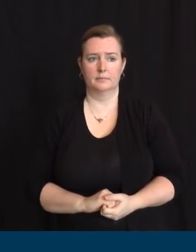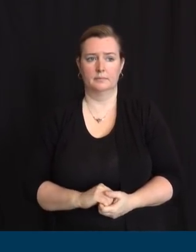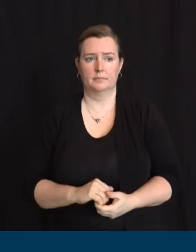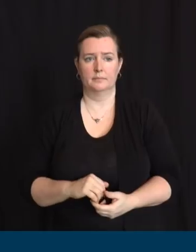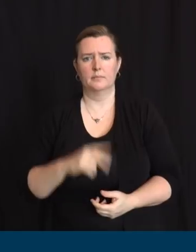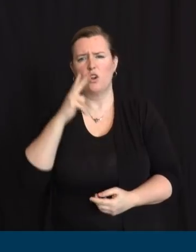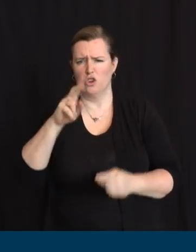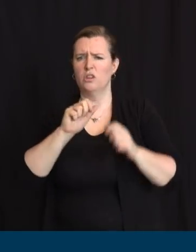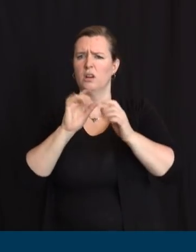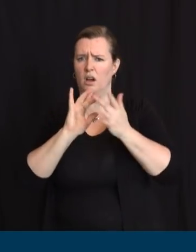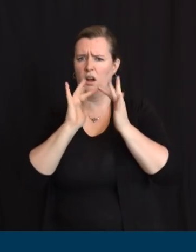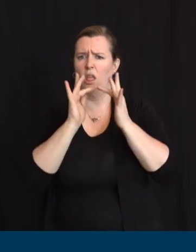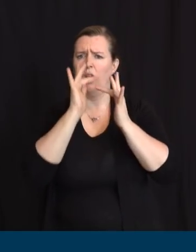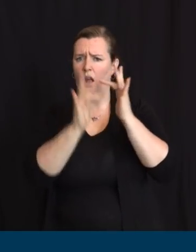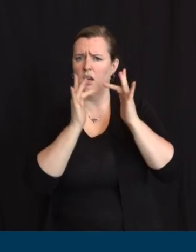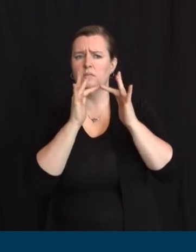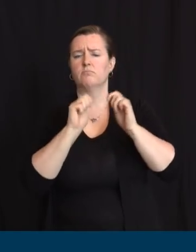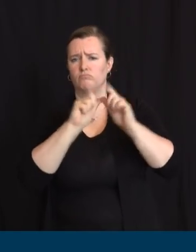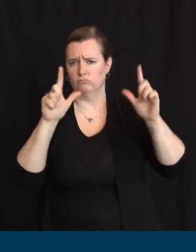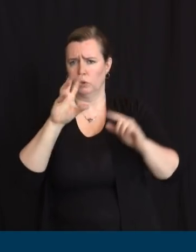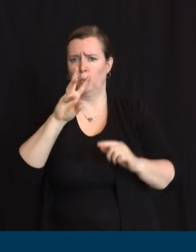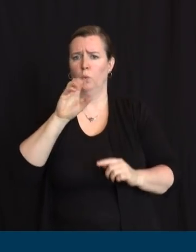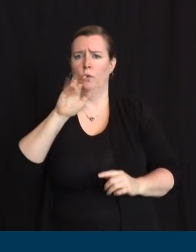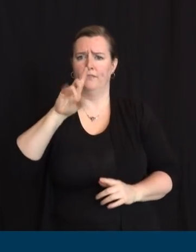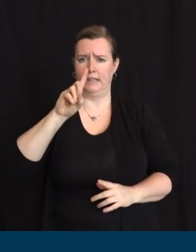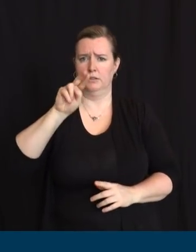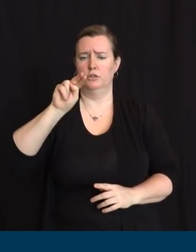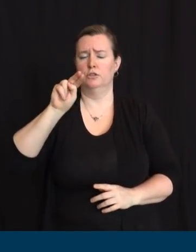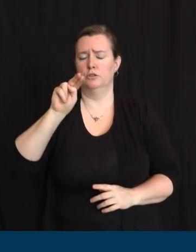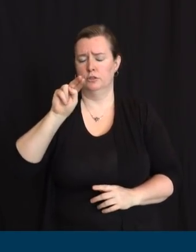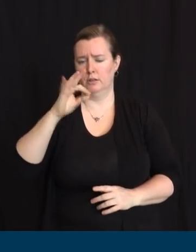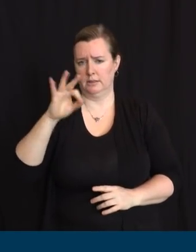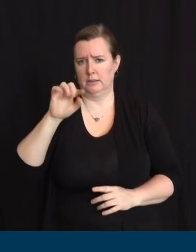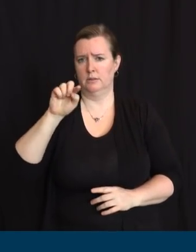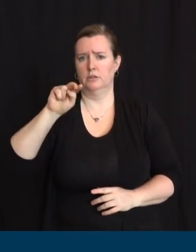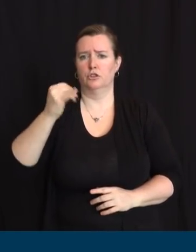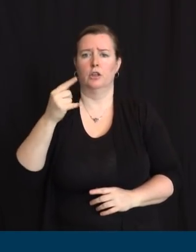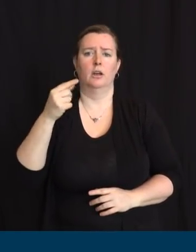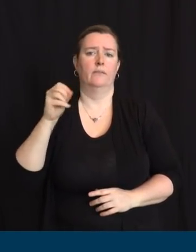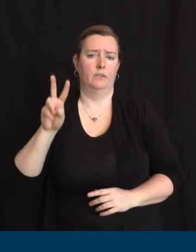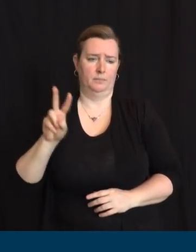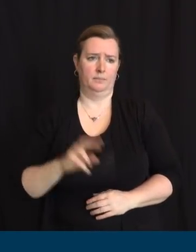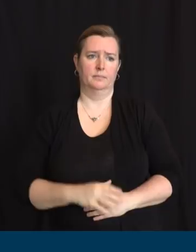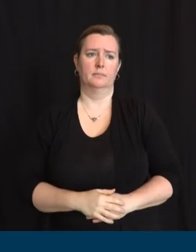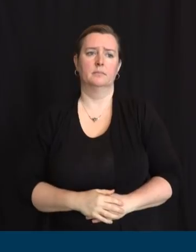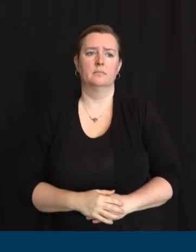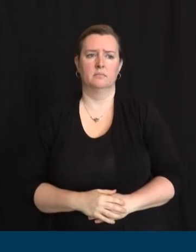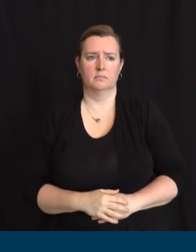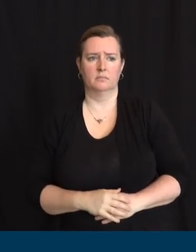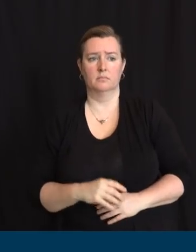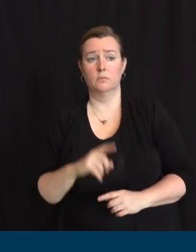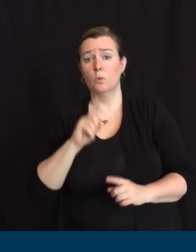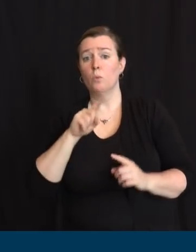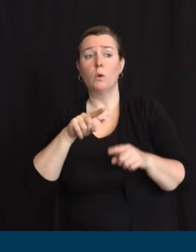by the way, through covid19.nj.gov, as of 10 p.m. last night, 8